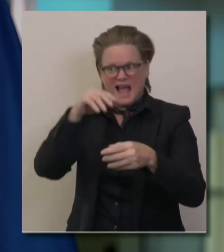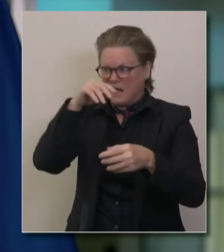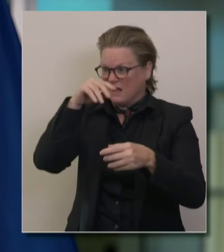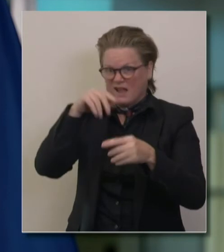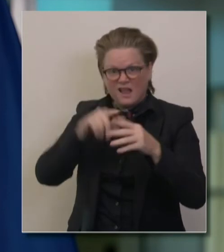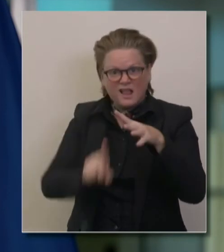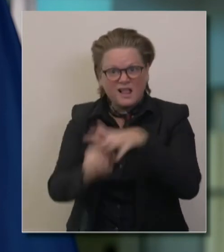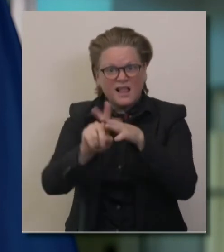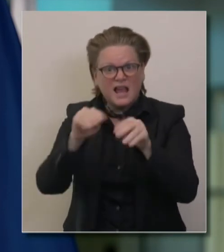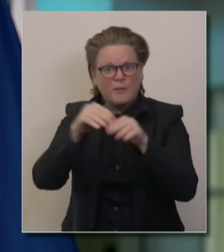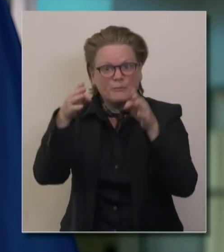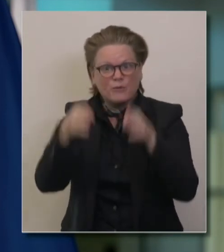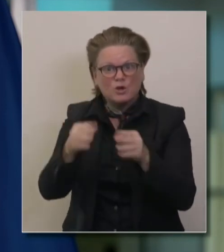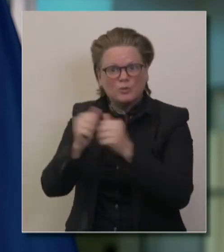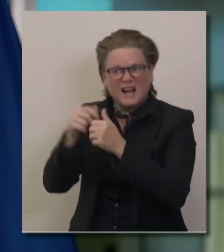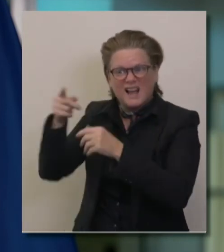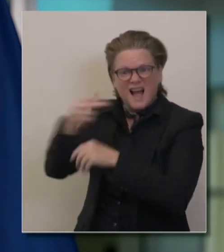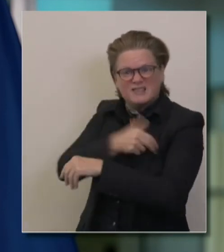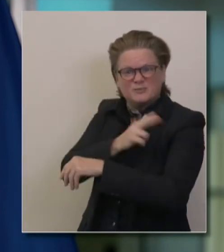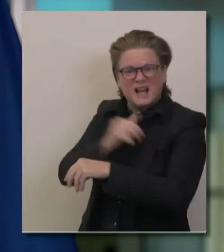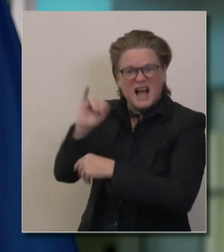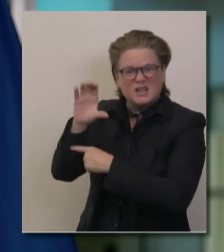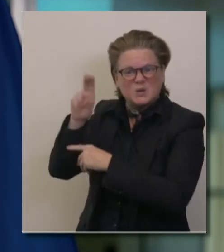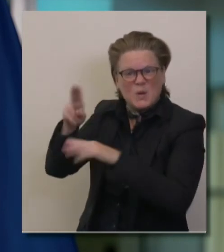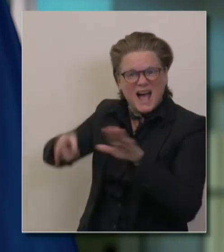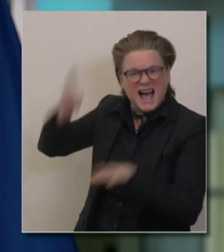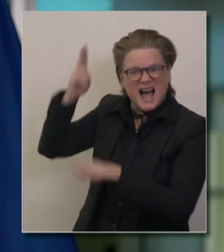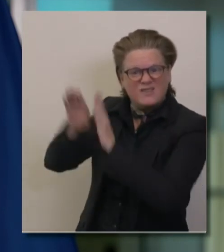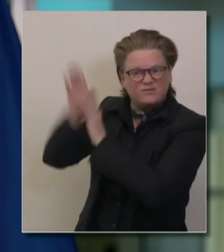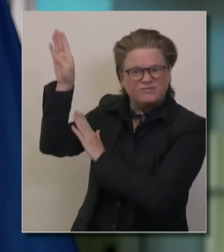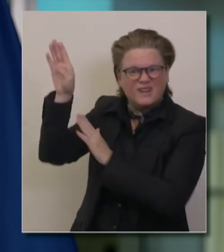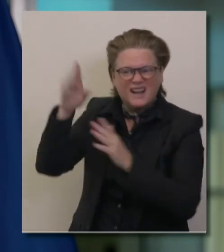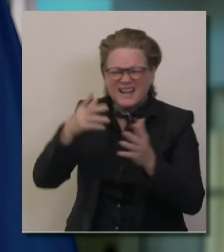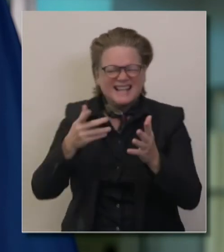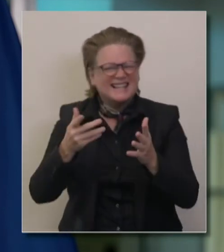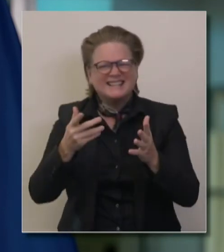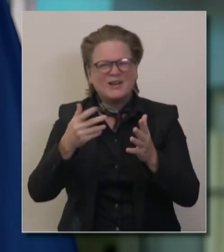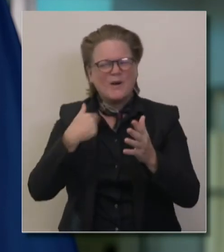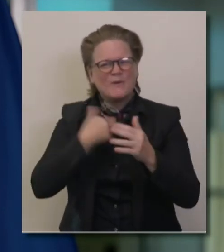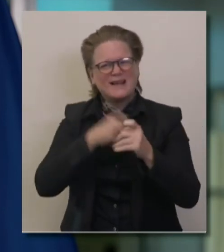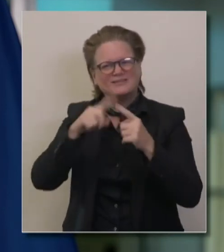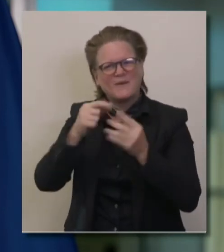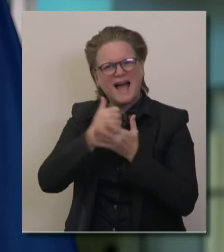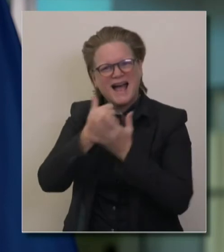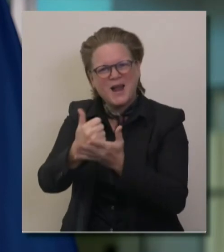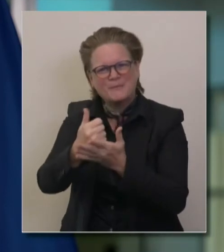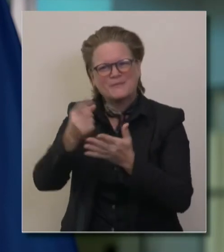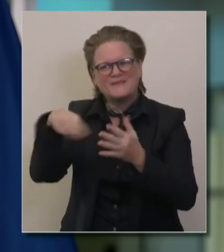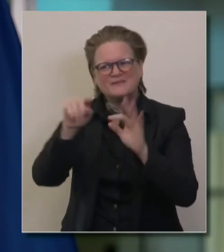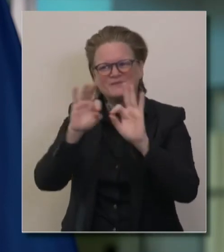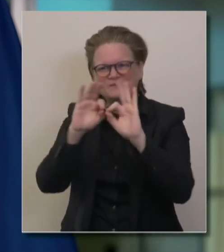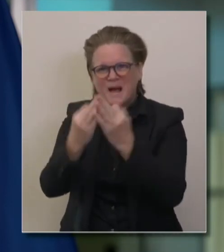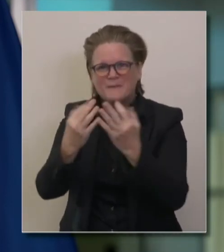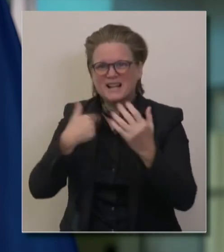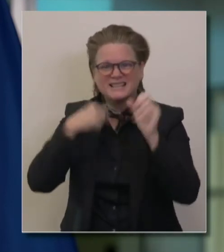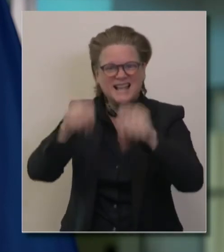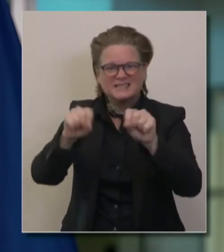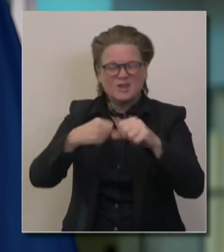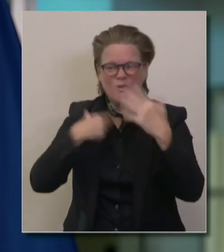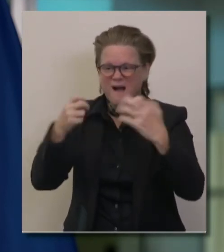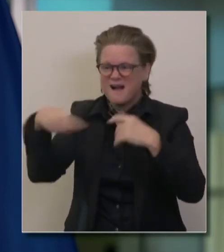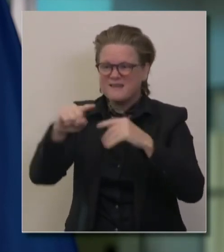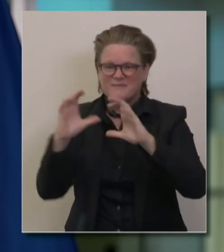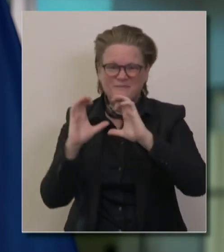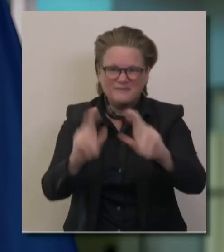are working aggressively to get people back into school. I want to see them back into the classroom, but it must be done safely.